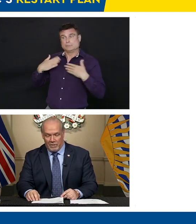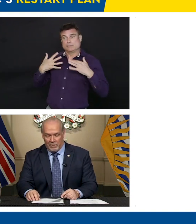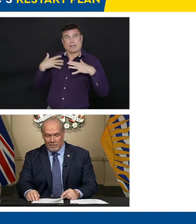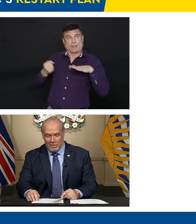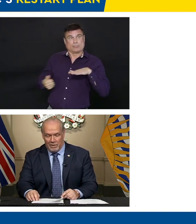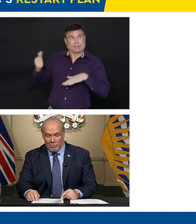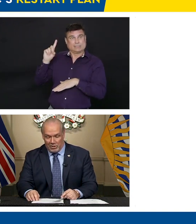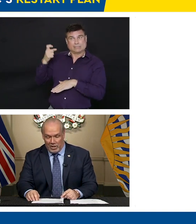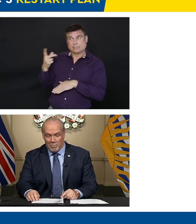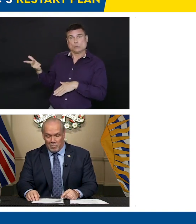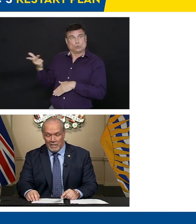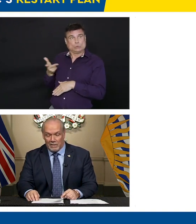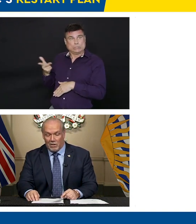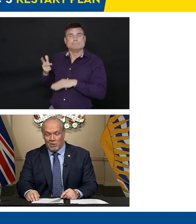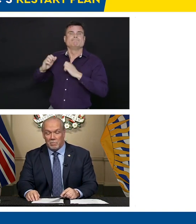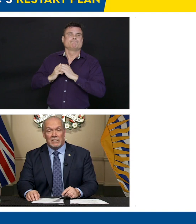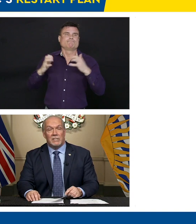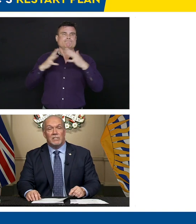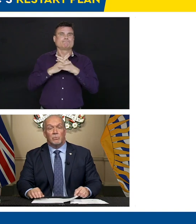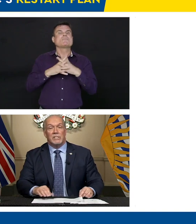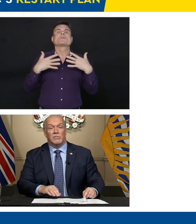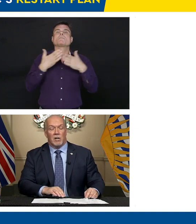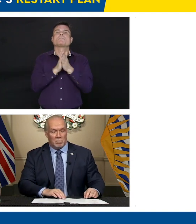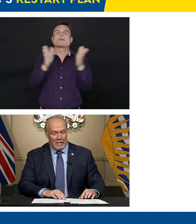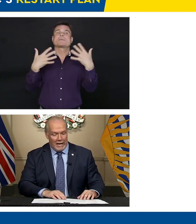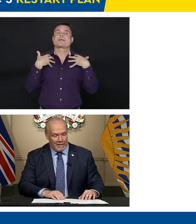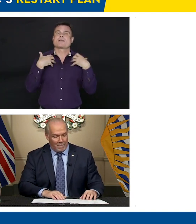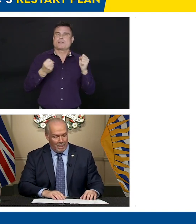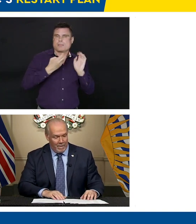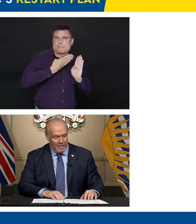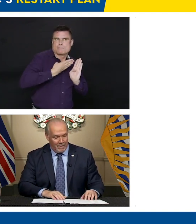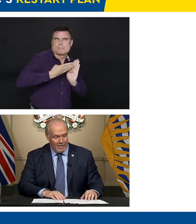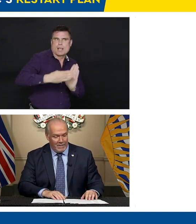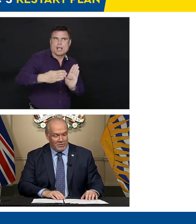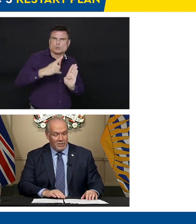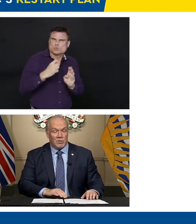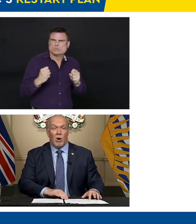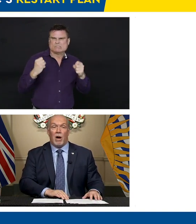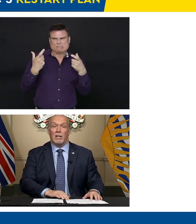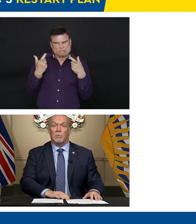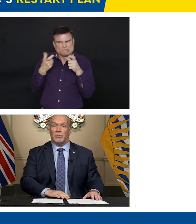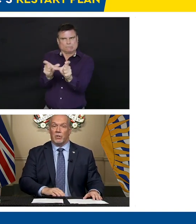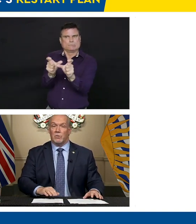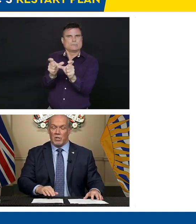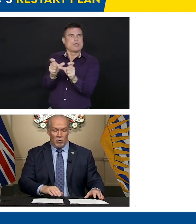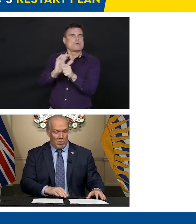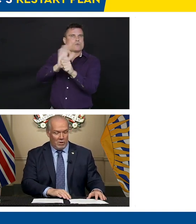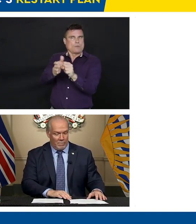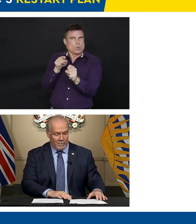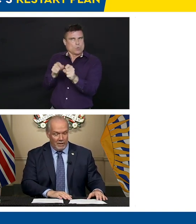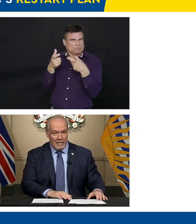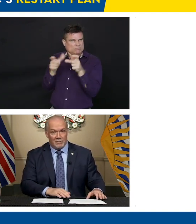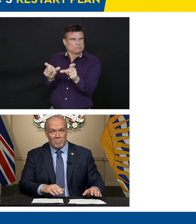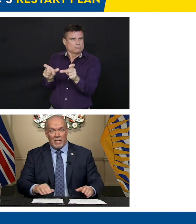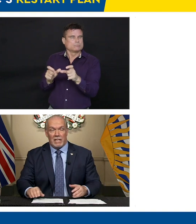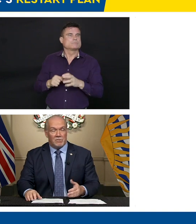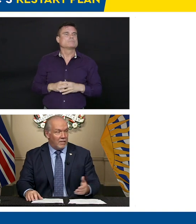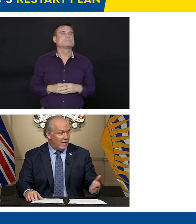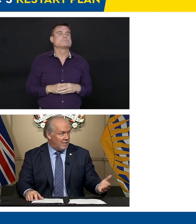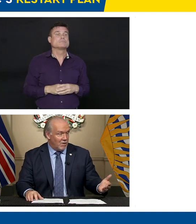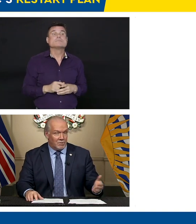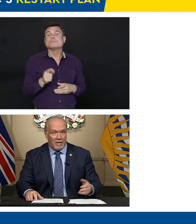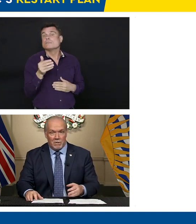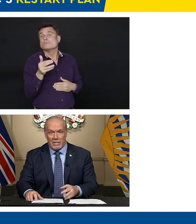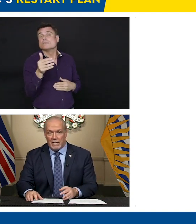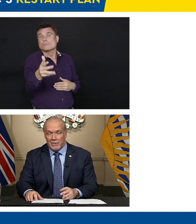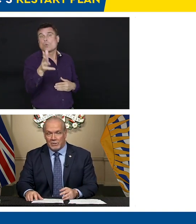chapter, the chapter being called BC's Restart Plan. This is not a return to normal. It is that many have